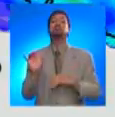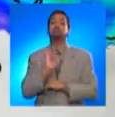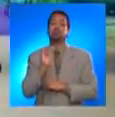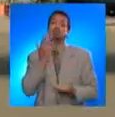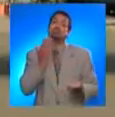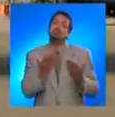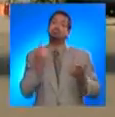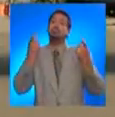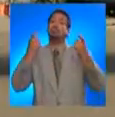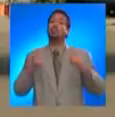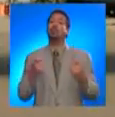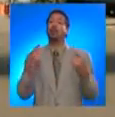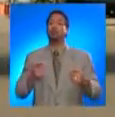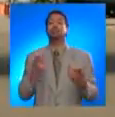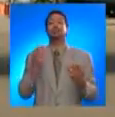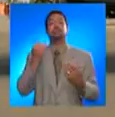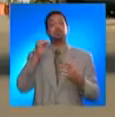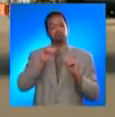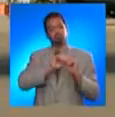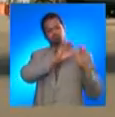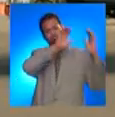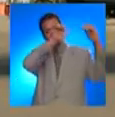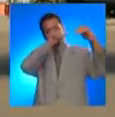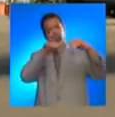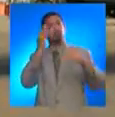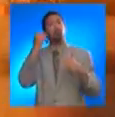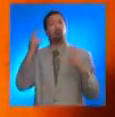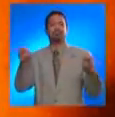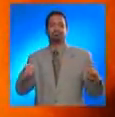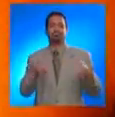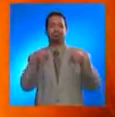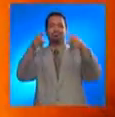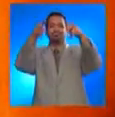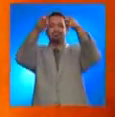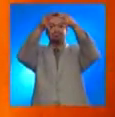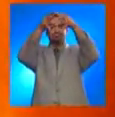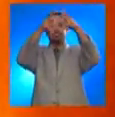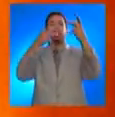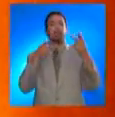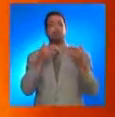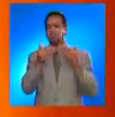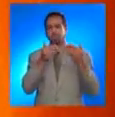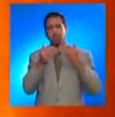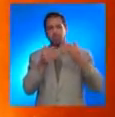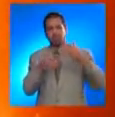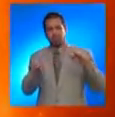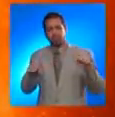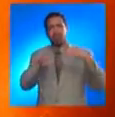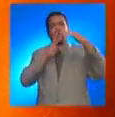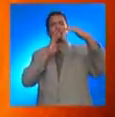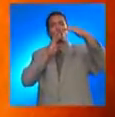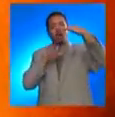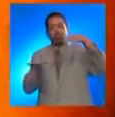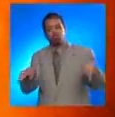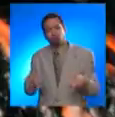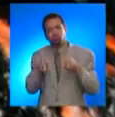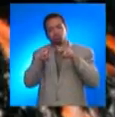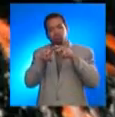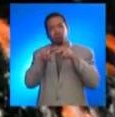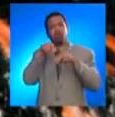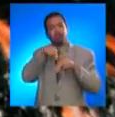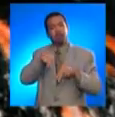There is also the risk of a tsunami caused by volcanic eruptions of either submarine or subaureal origin.